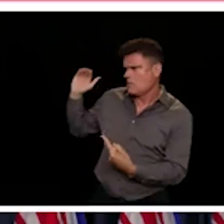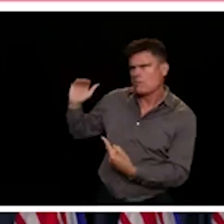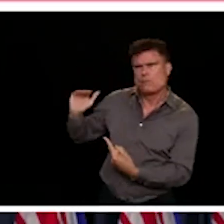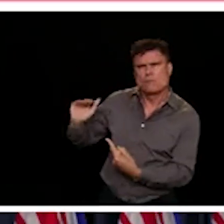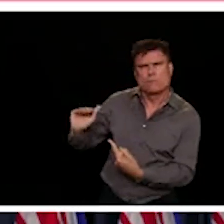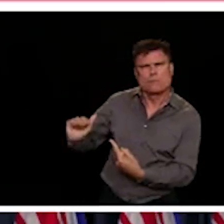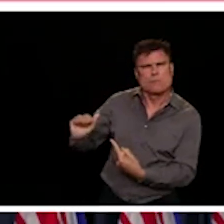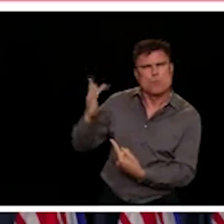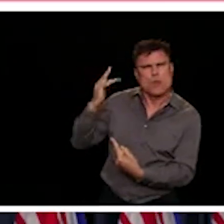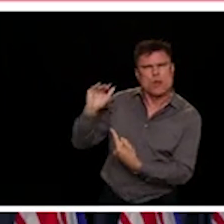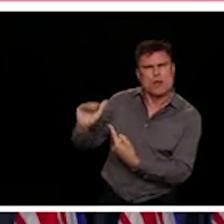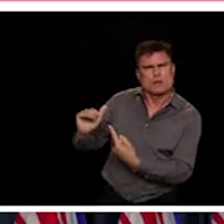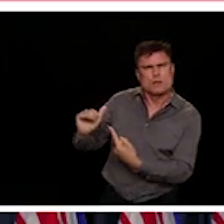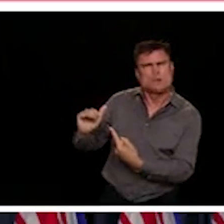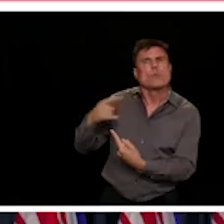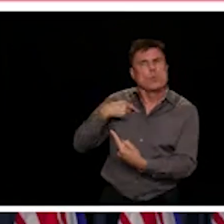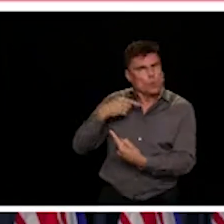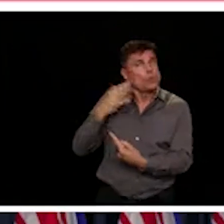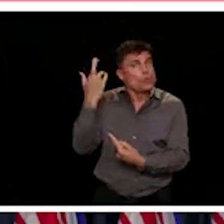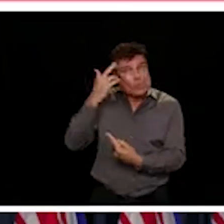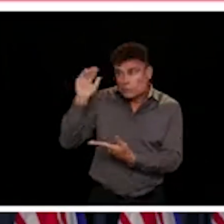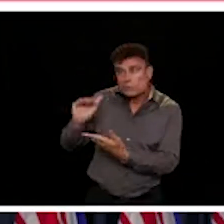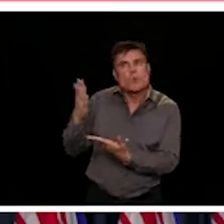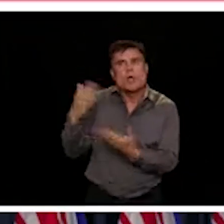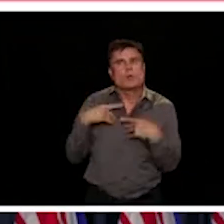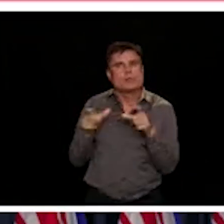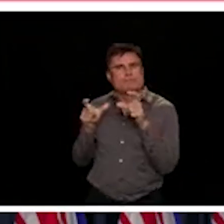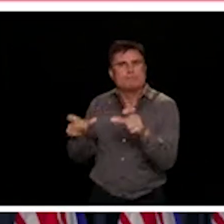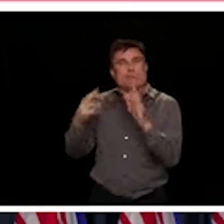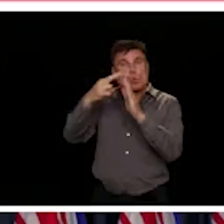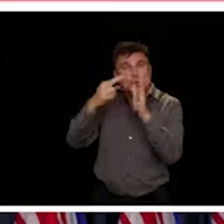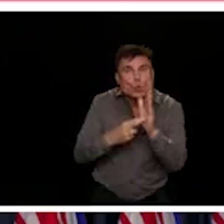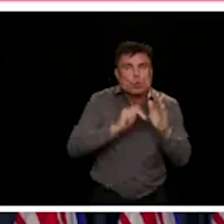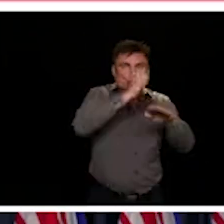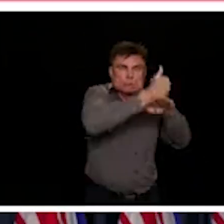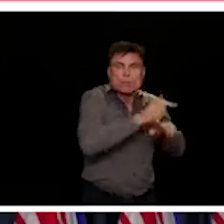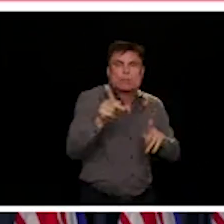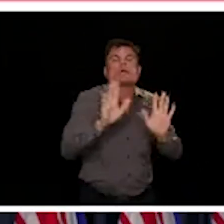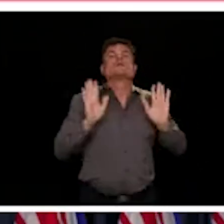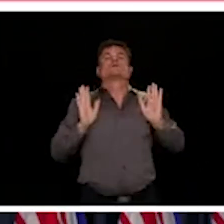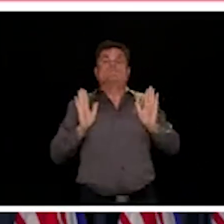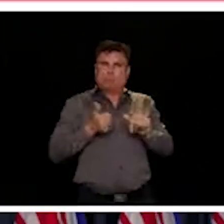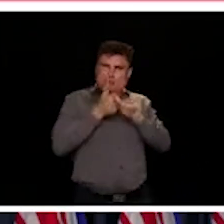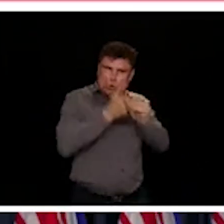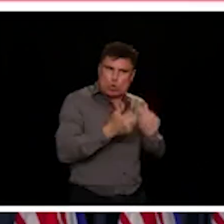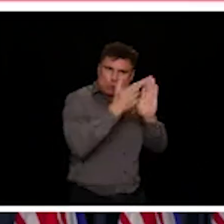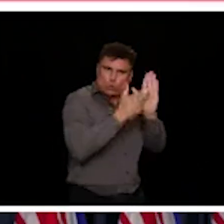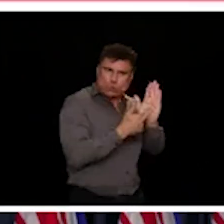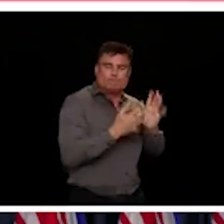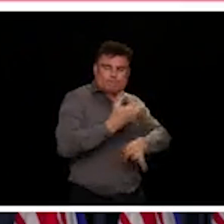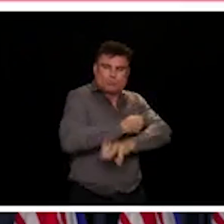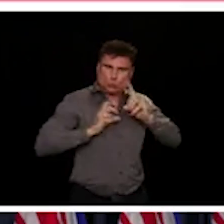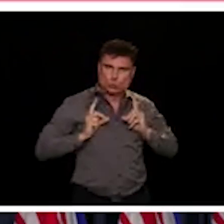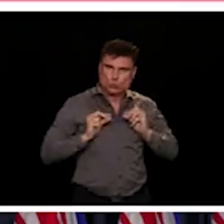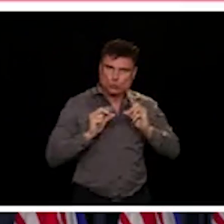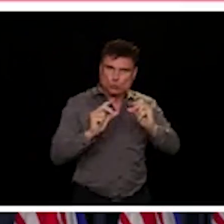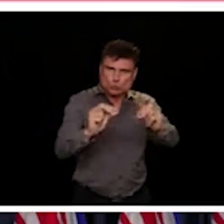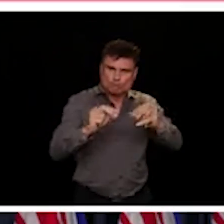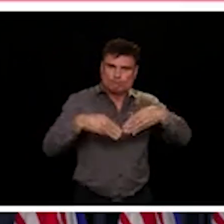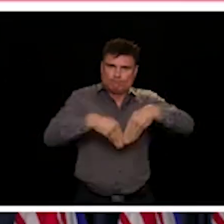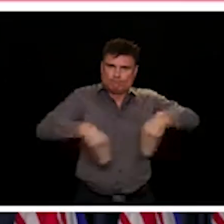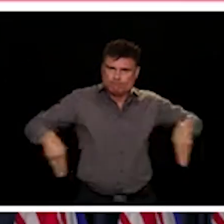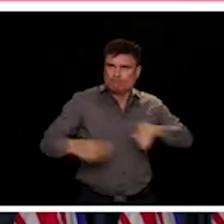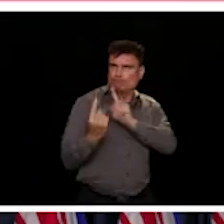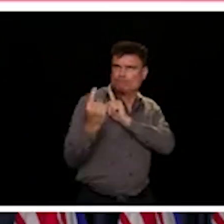and we're going out to more places, or we're going to restaurants, it is reflected in the increased activity that we see in the models. But